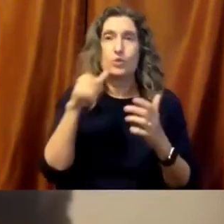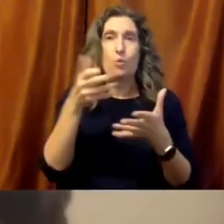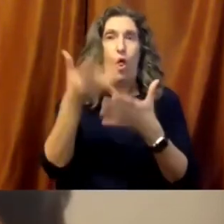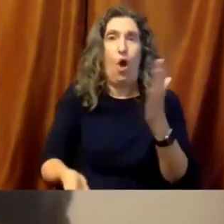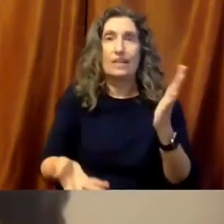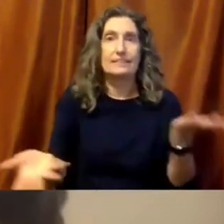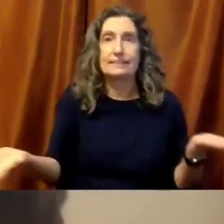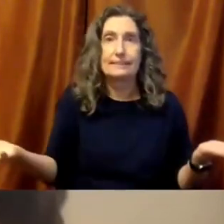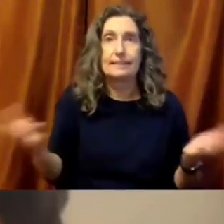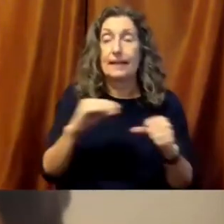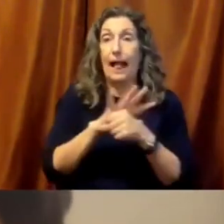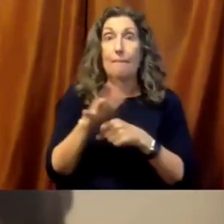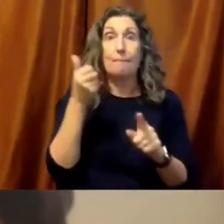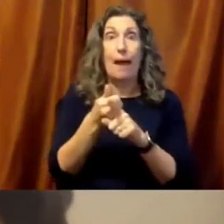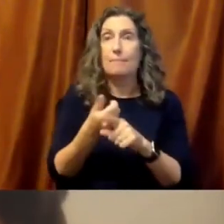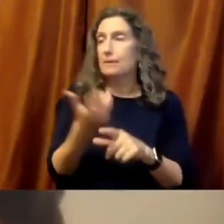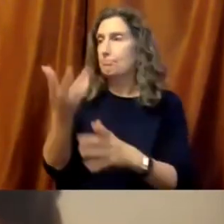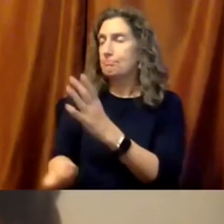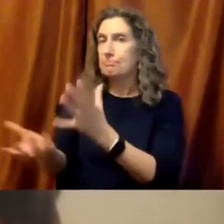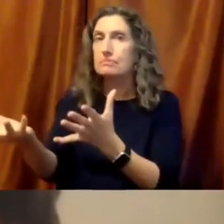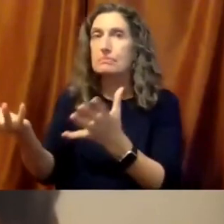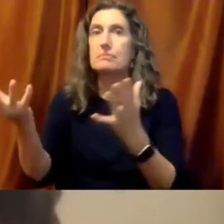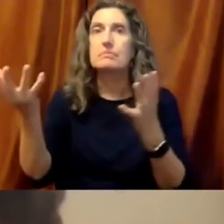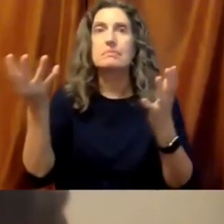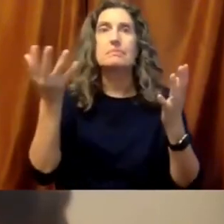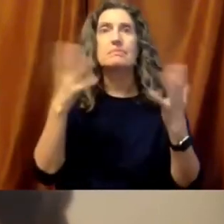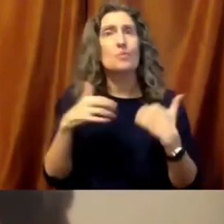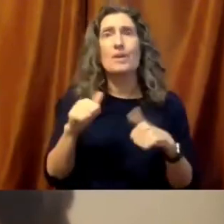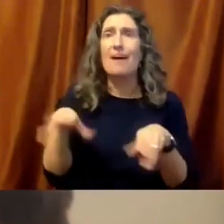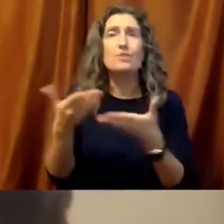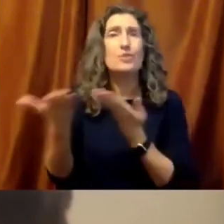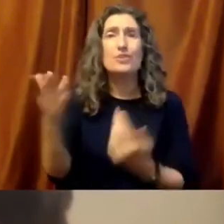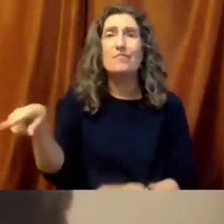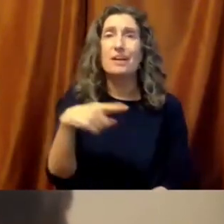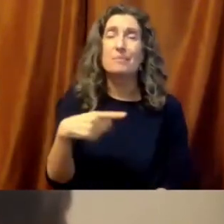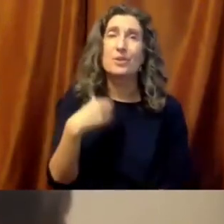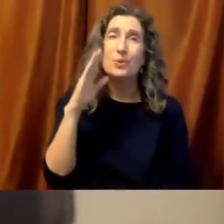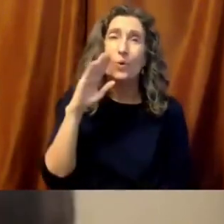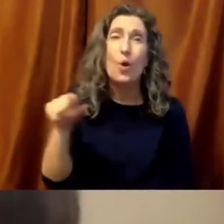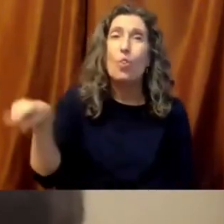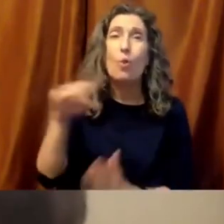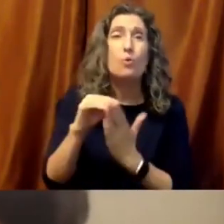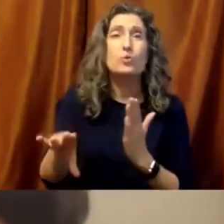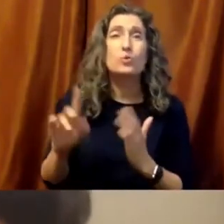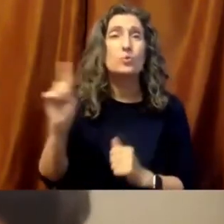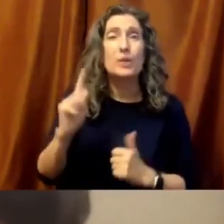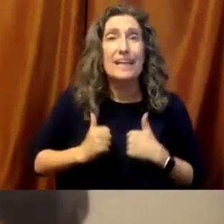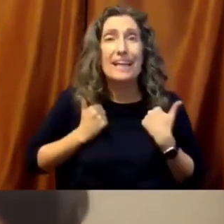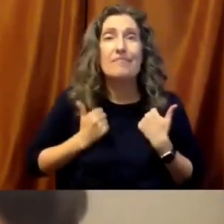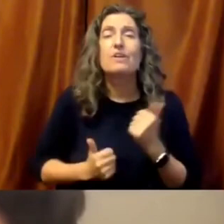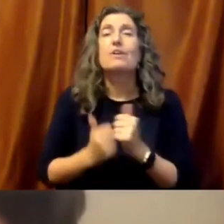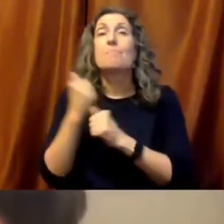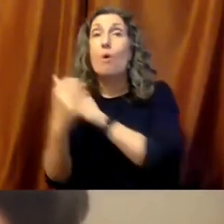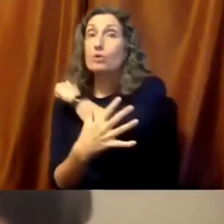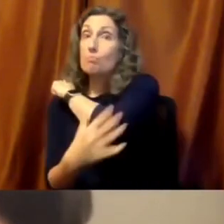David was talking about, who lost access to schooling and educational services. And you know that those students